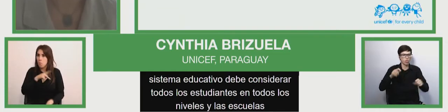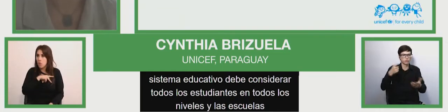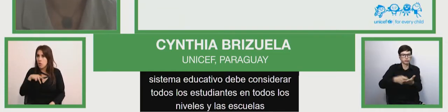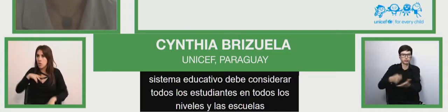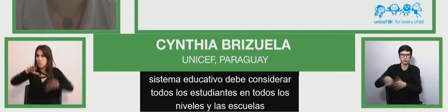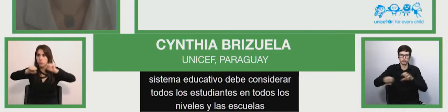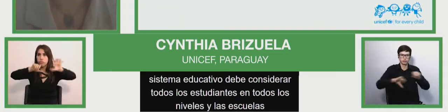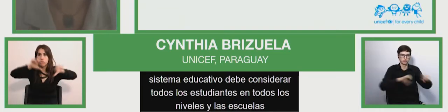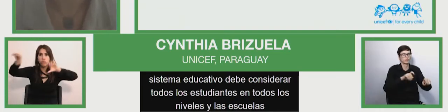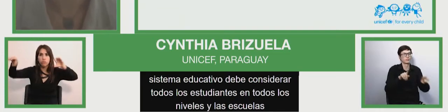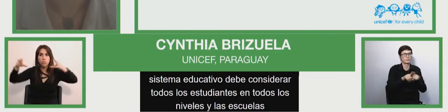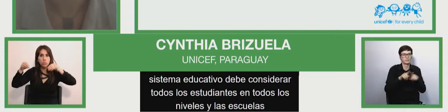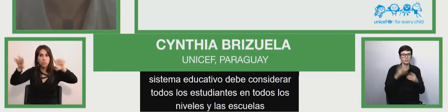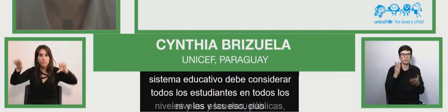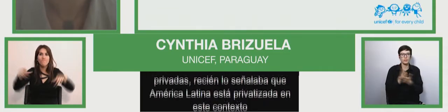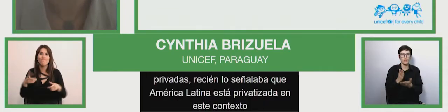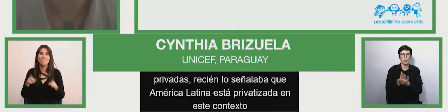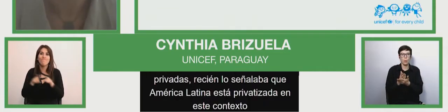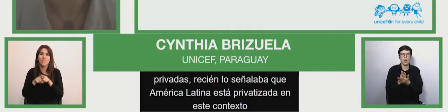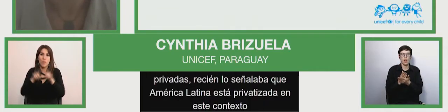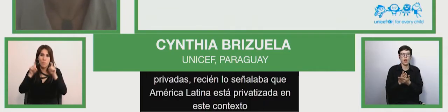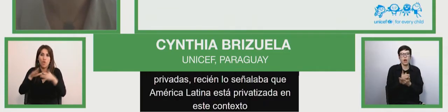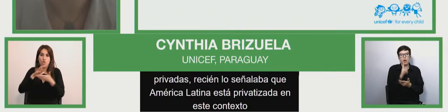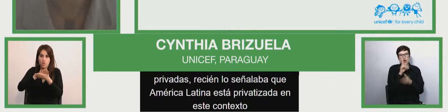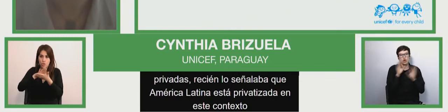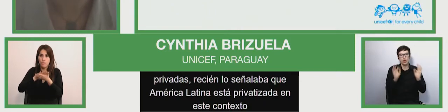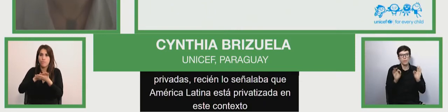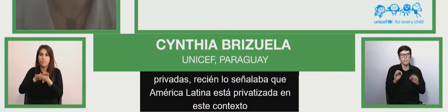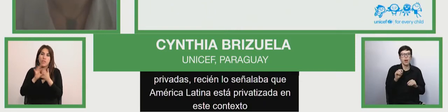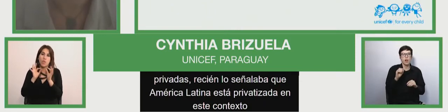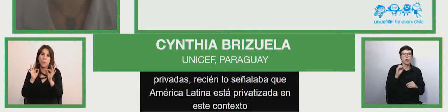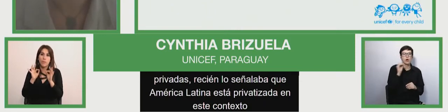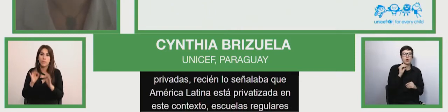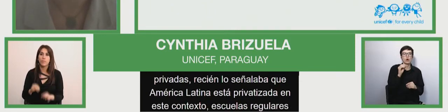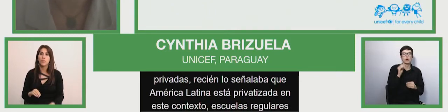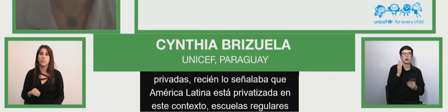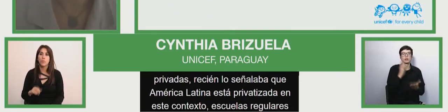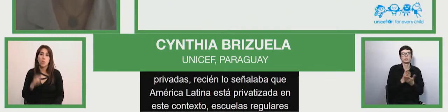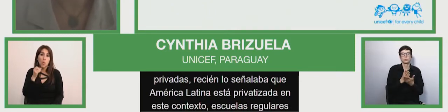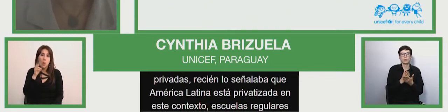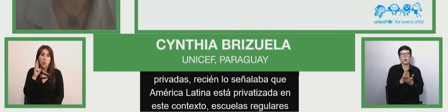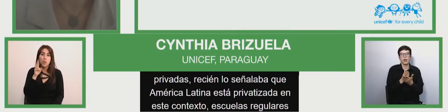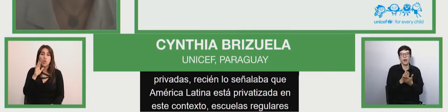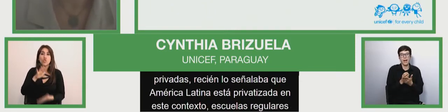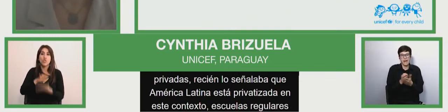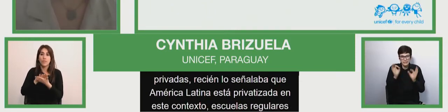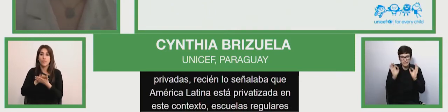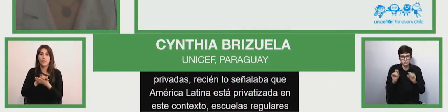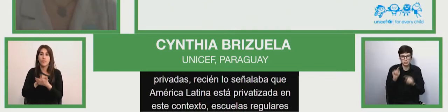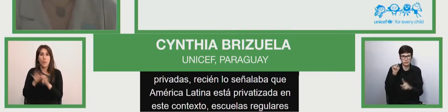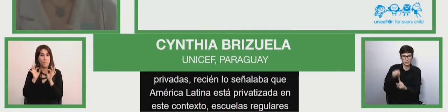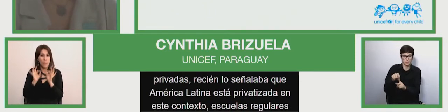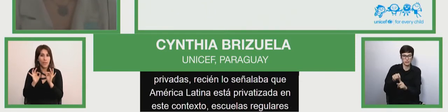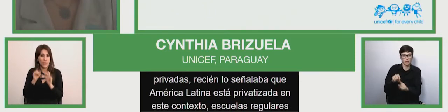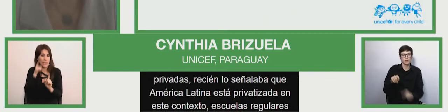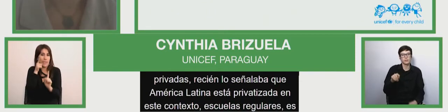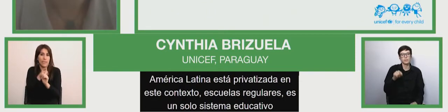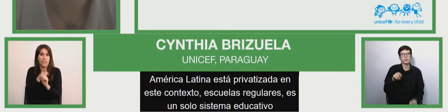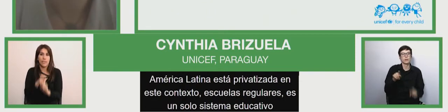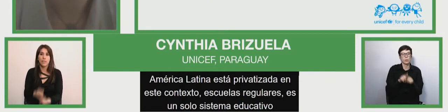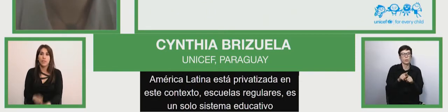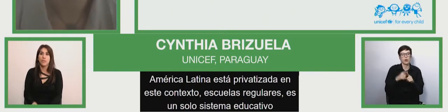schools this is just the one educational system and although